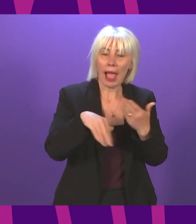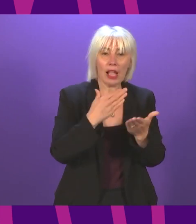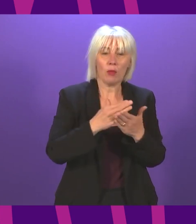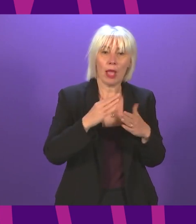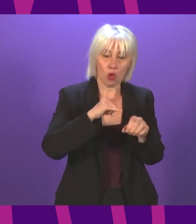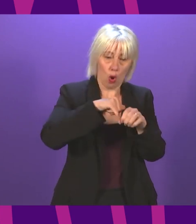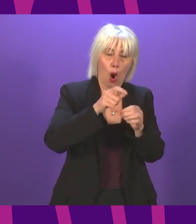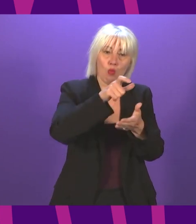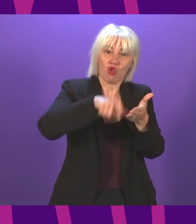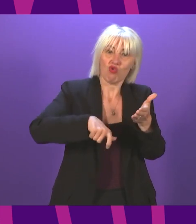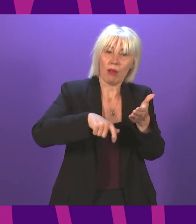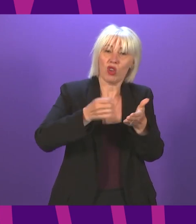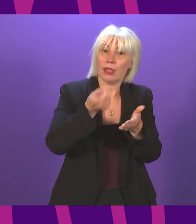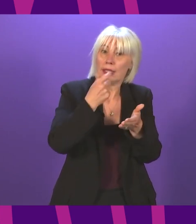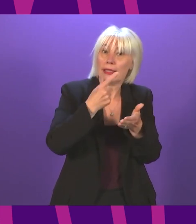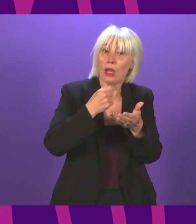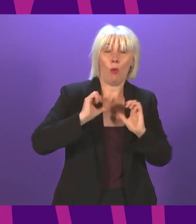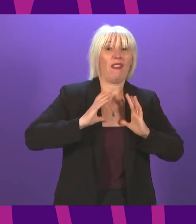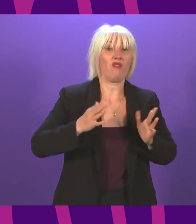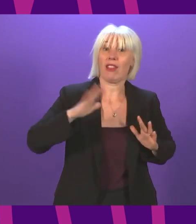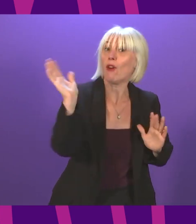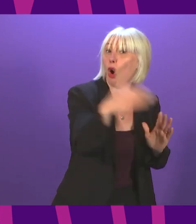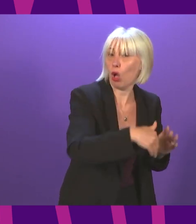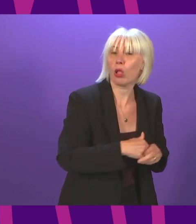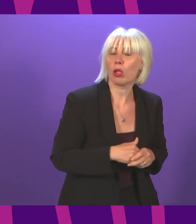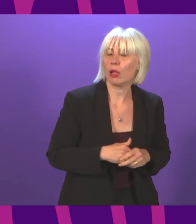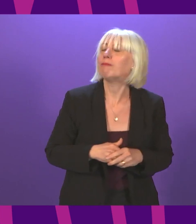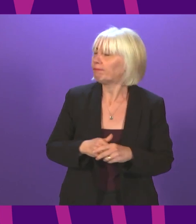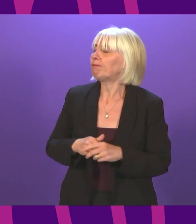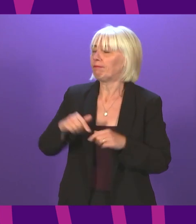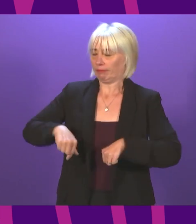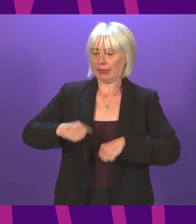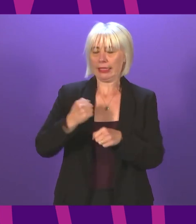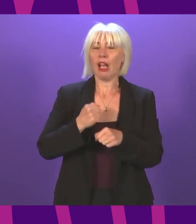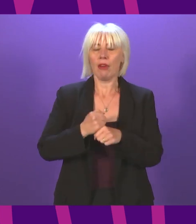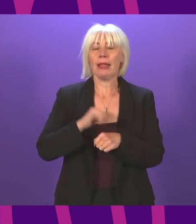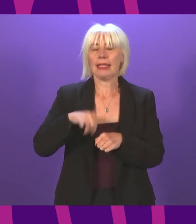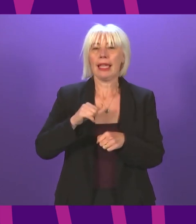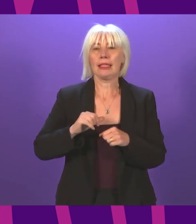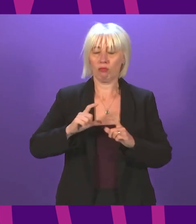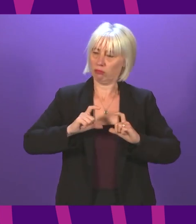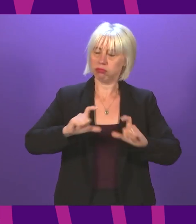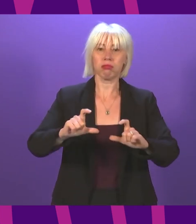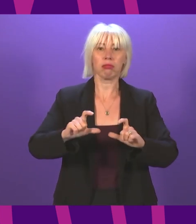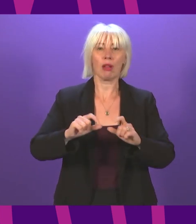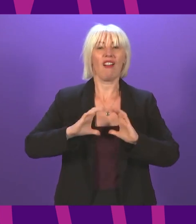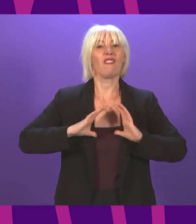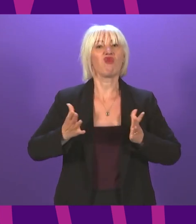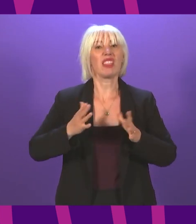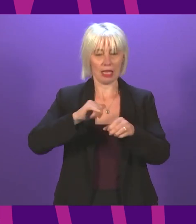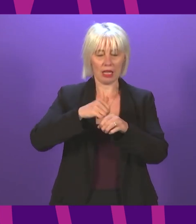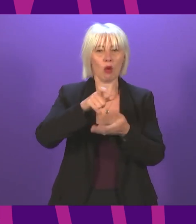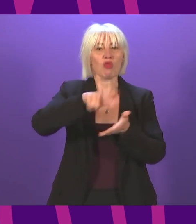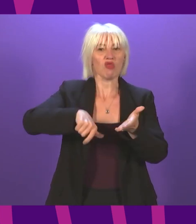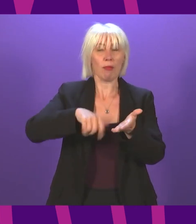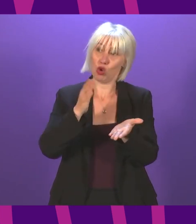all? First Minister. Yes, is certainly the position of this government that free prescriptions will remain. People should have access